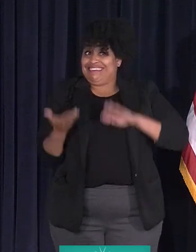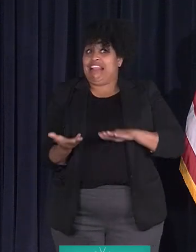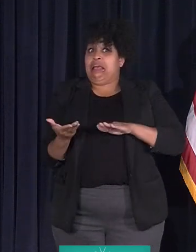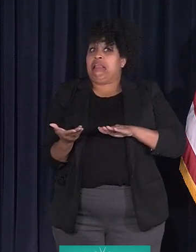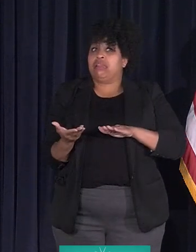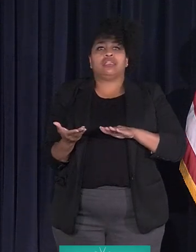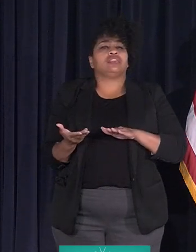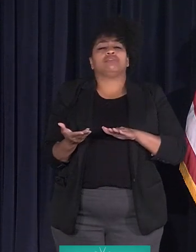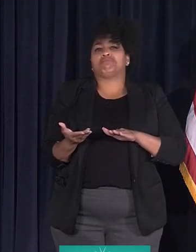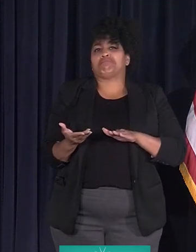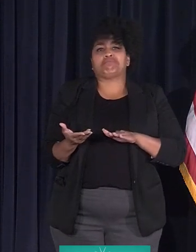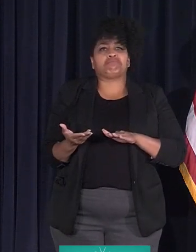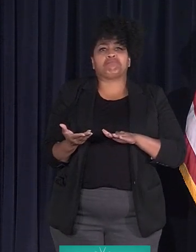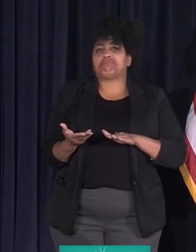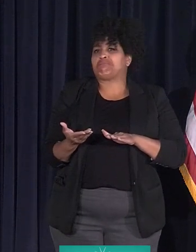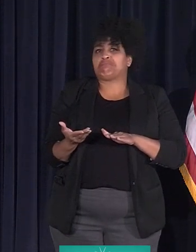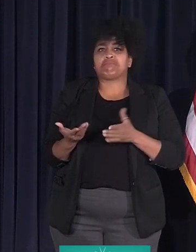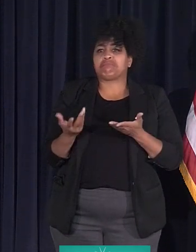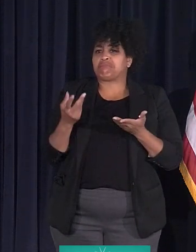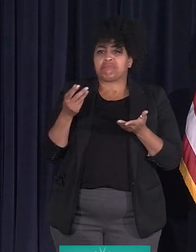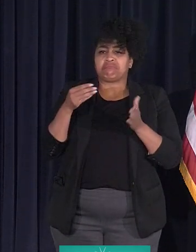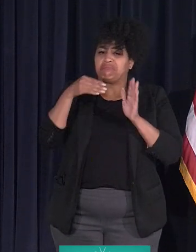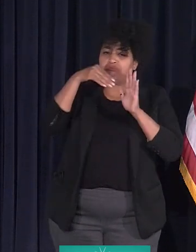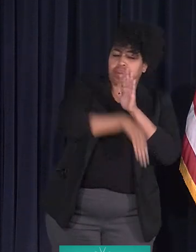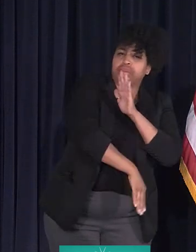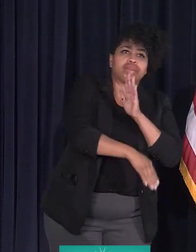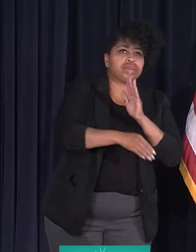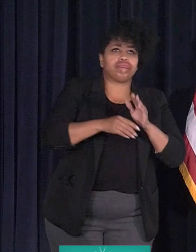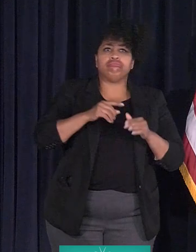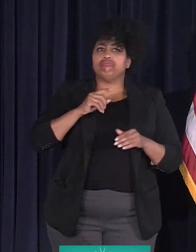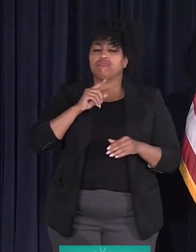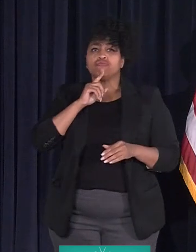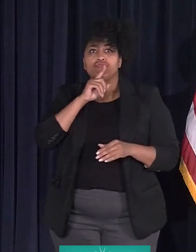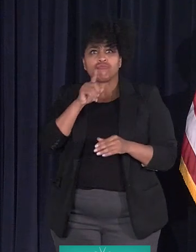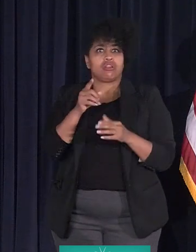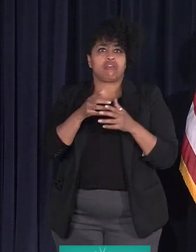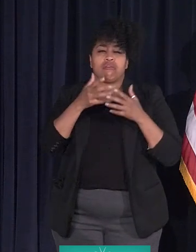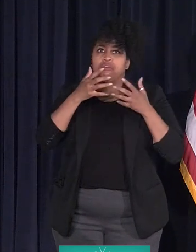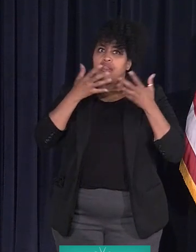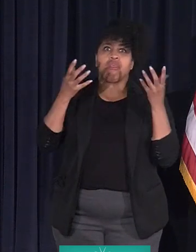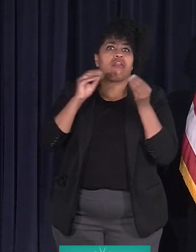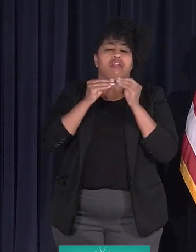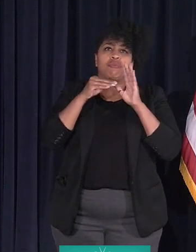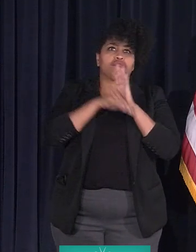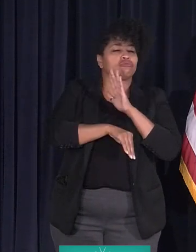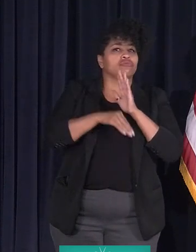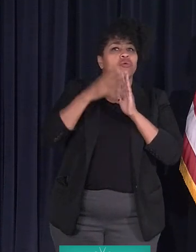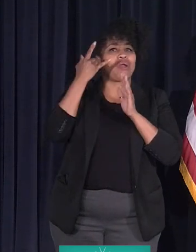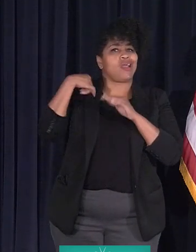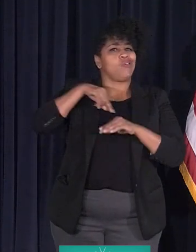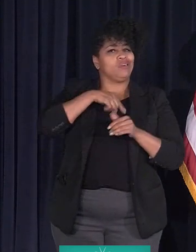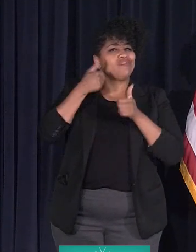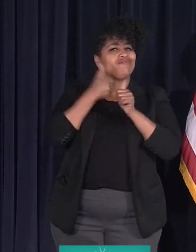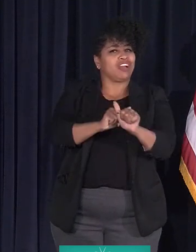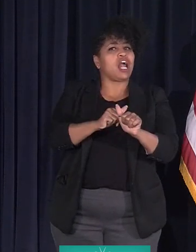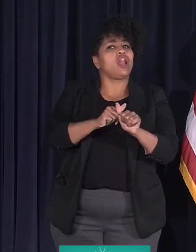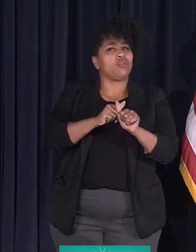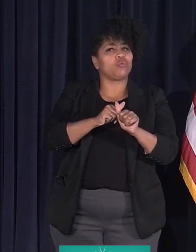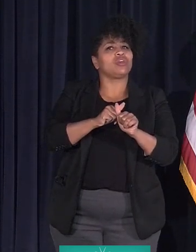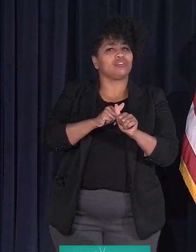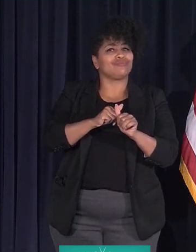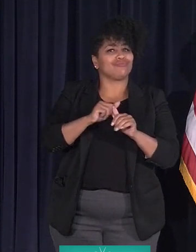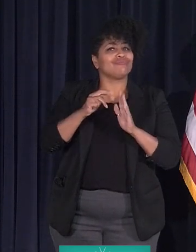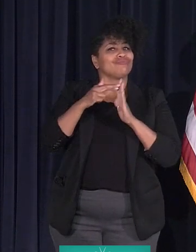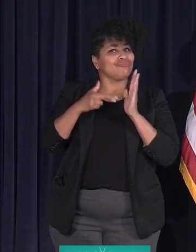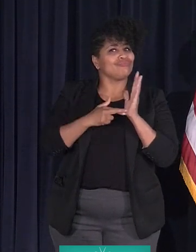the compliance by the residents of the city have dropped it dramatically. But I want you to see we are going to be